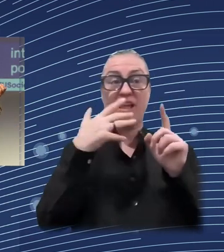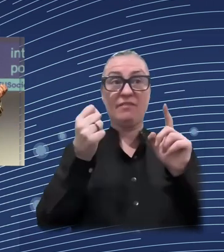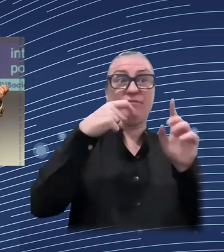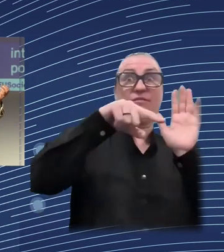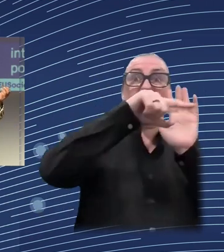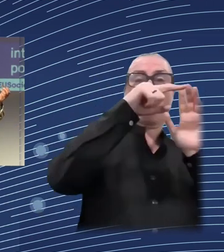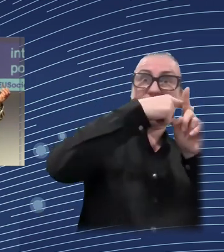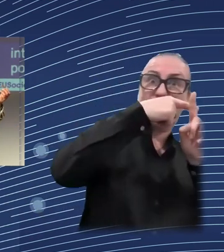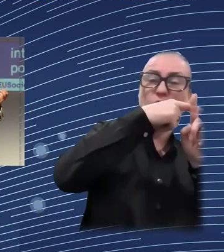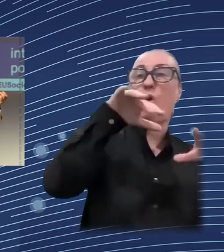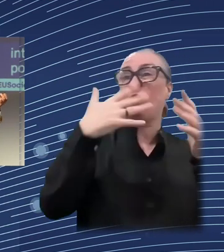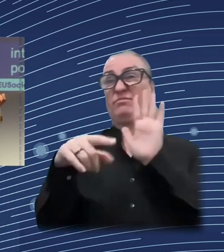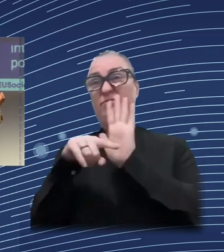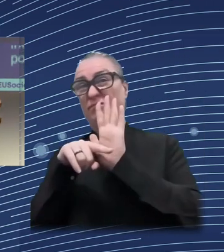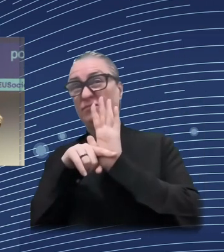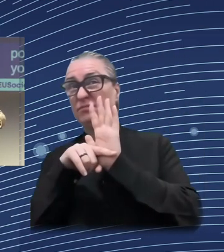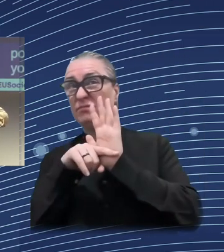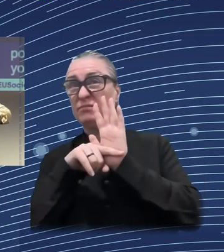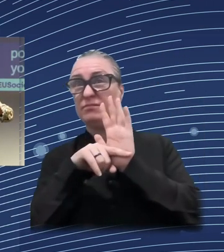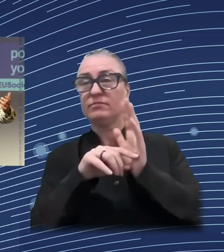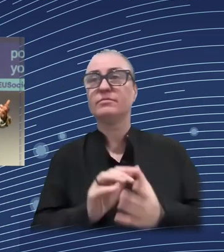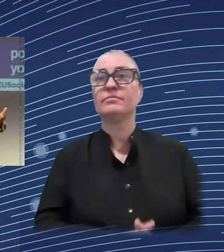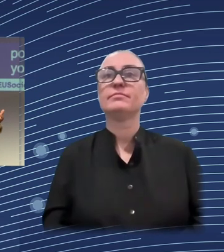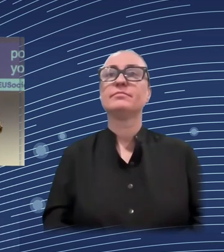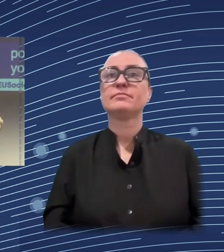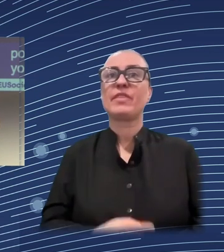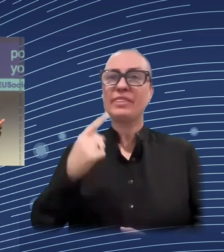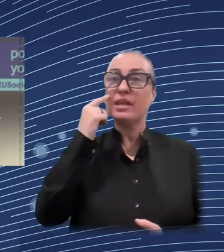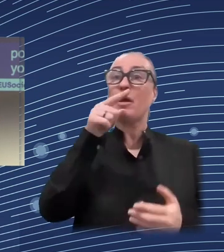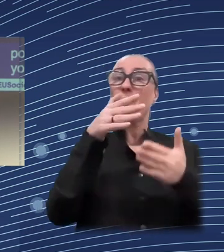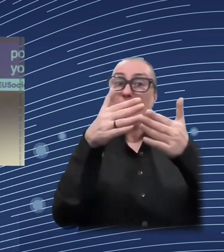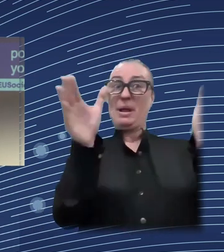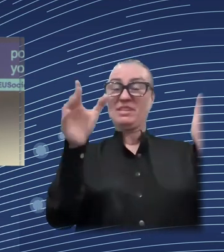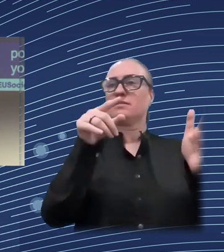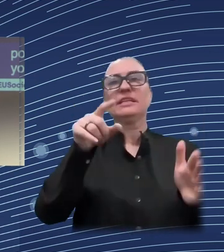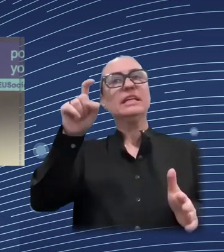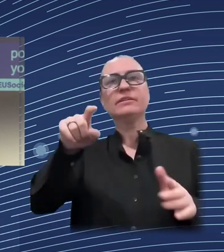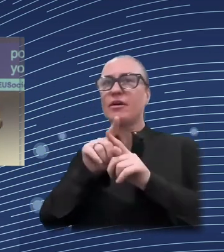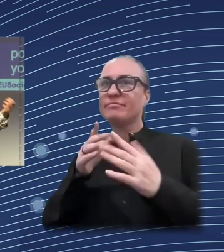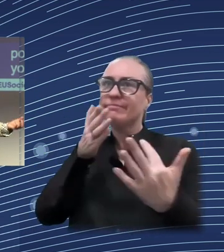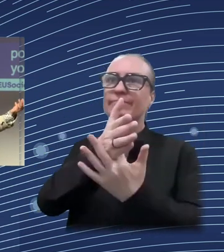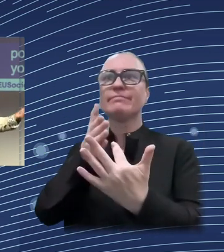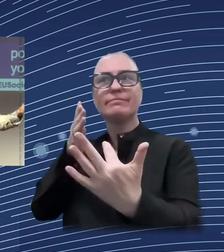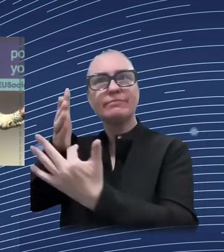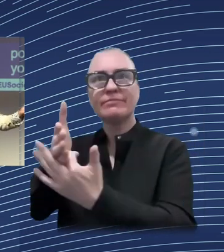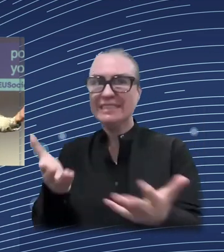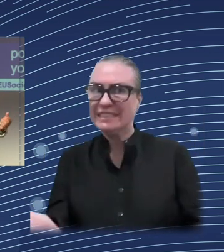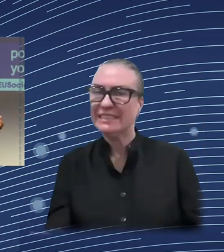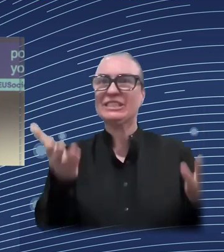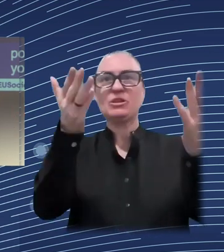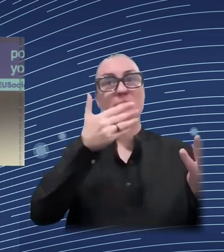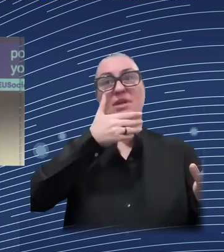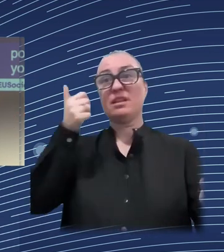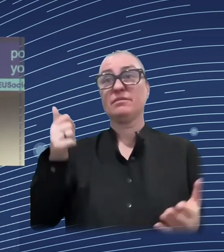have to, to understand why. So there has to be an analysis, a previous analysis that, that tells you that that particular